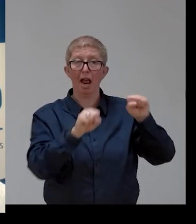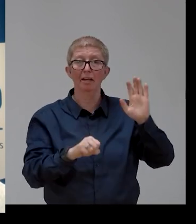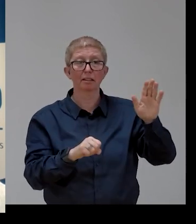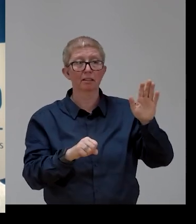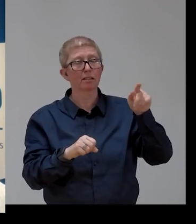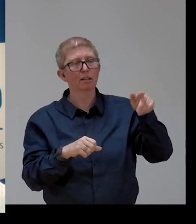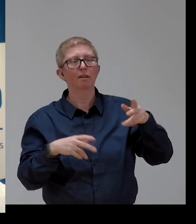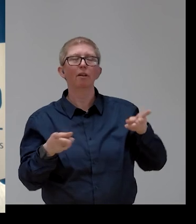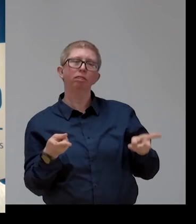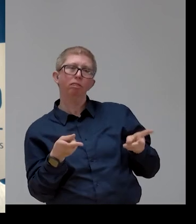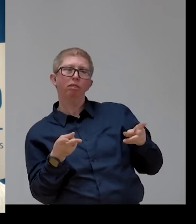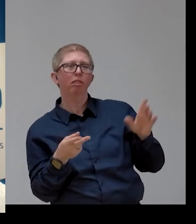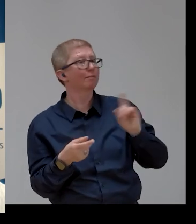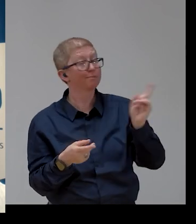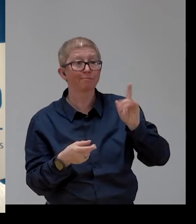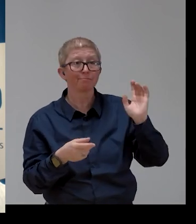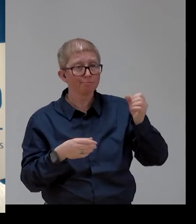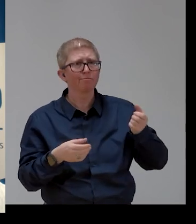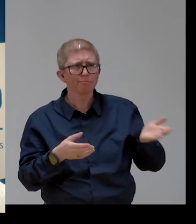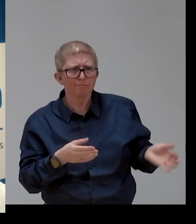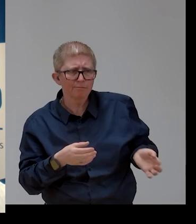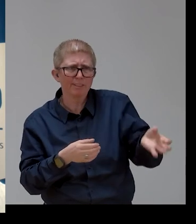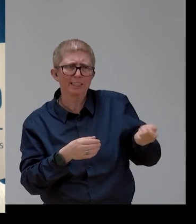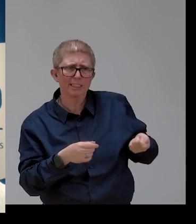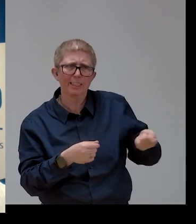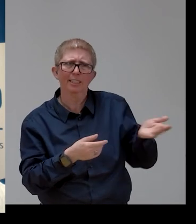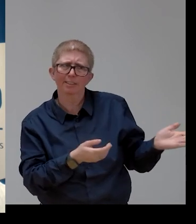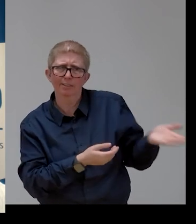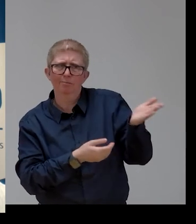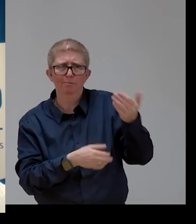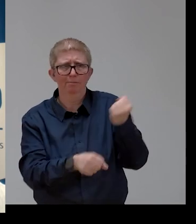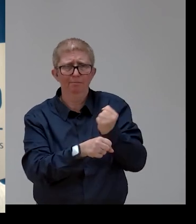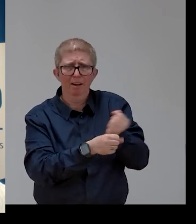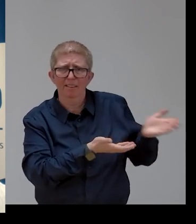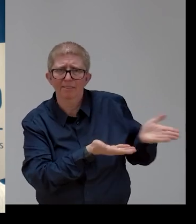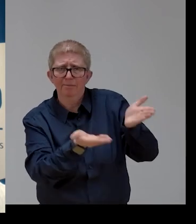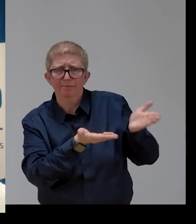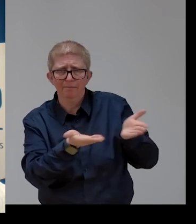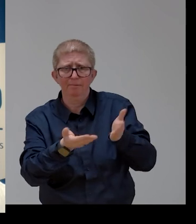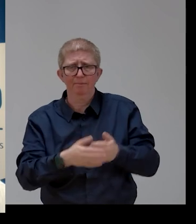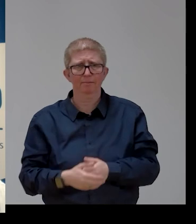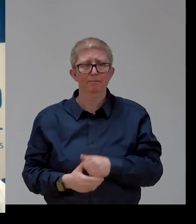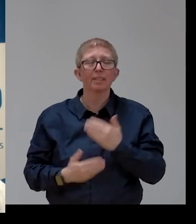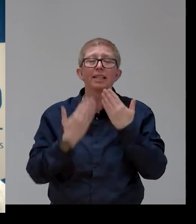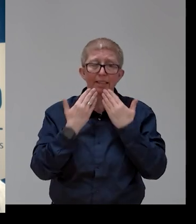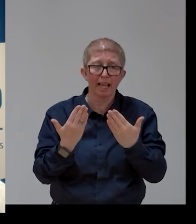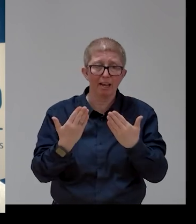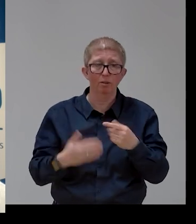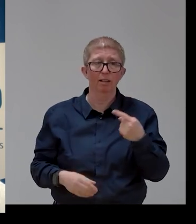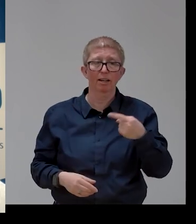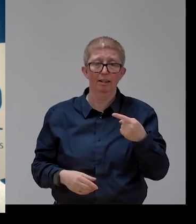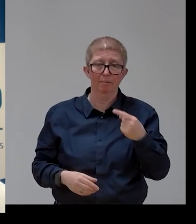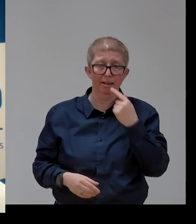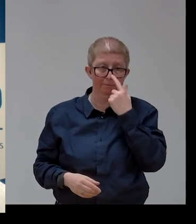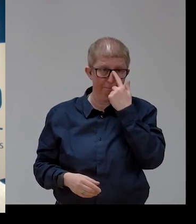occur. So I would be somewhat more optimistic. Perfect. Thank you, Gerard. And indeed, I think that the